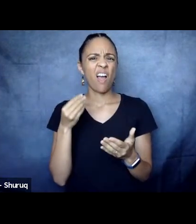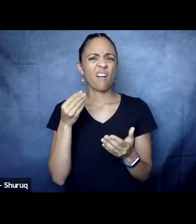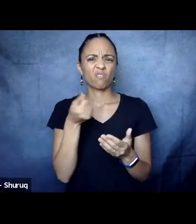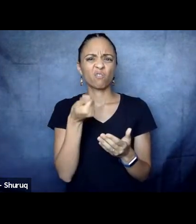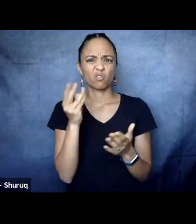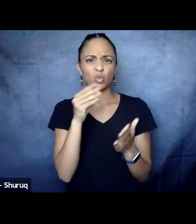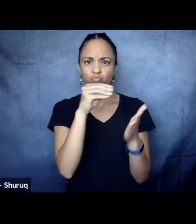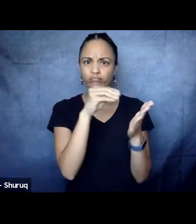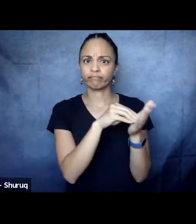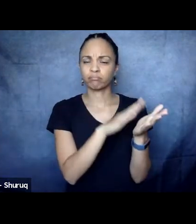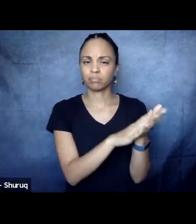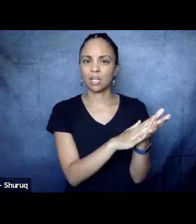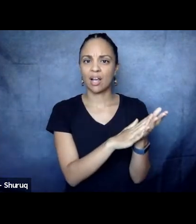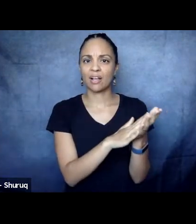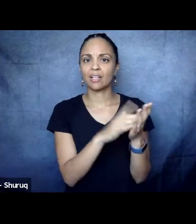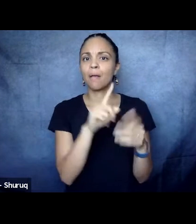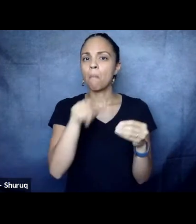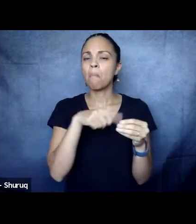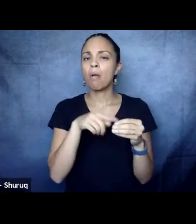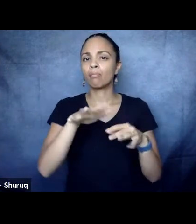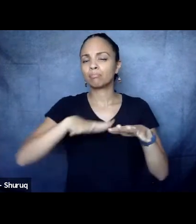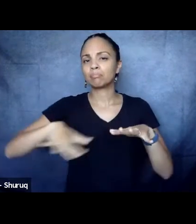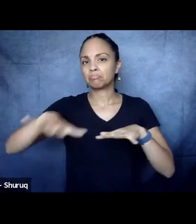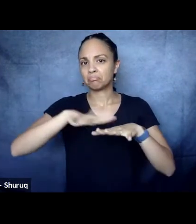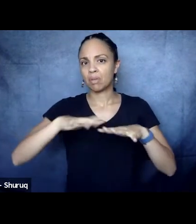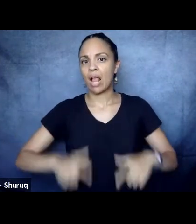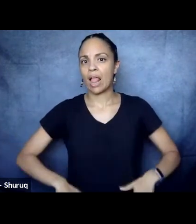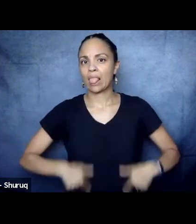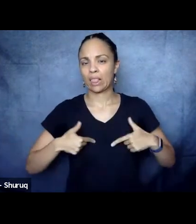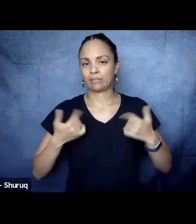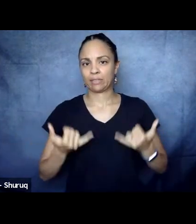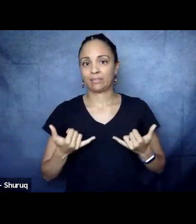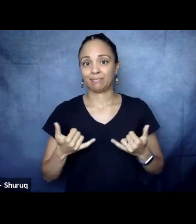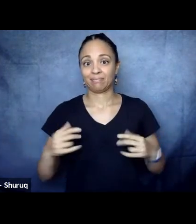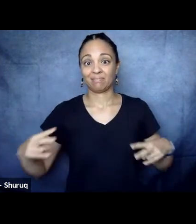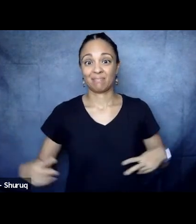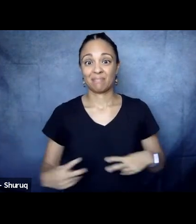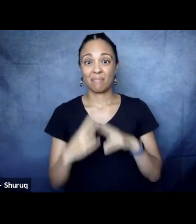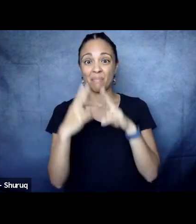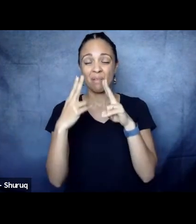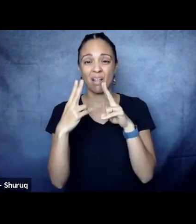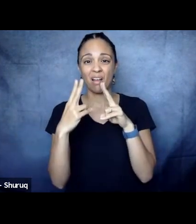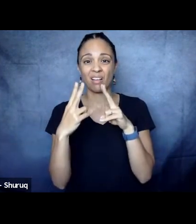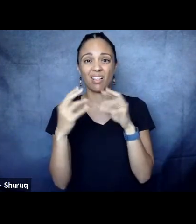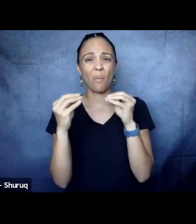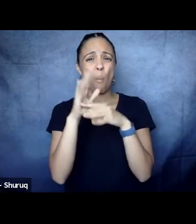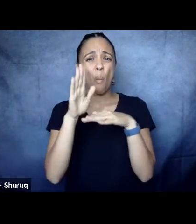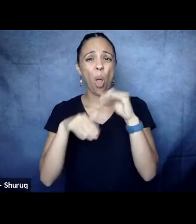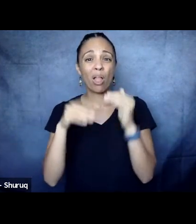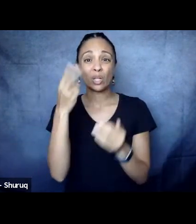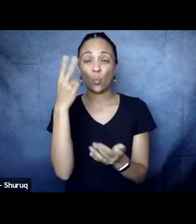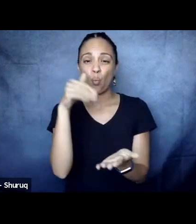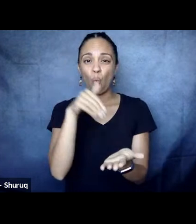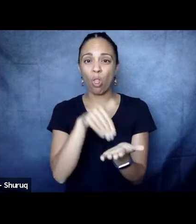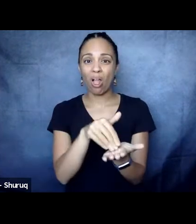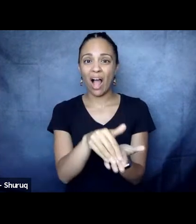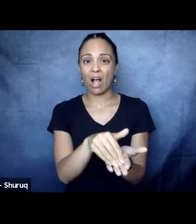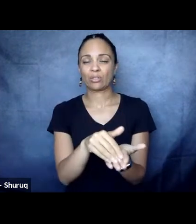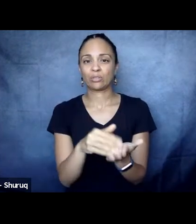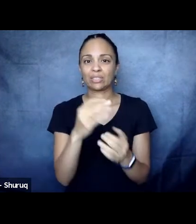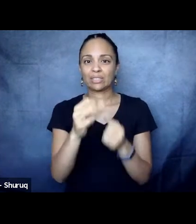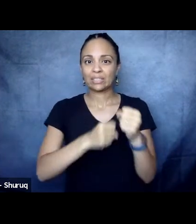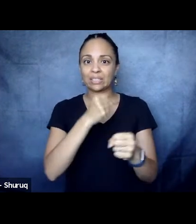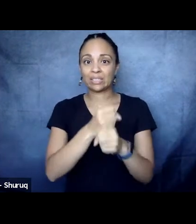read them for you. So bear with me. Paris is more than 2000 years old. Goals of the Parisi ethnic